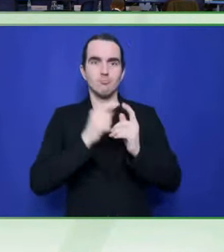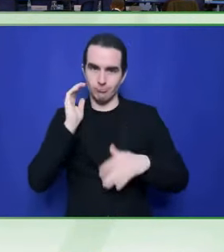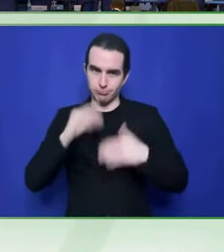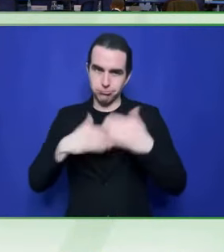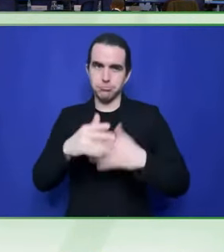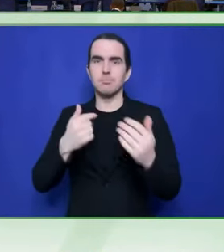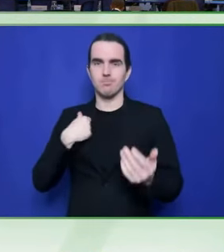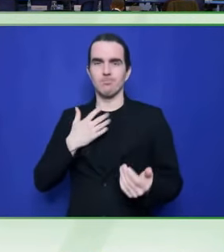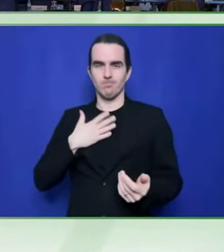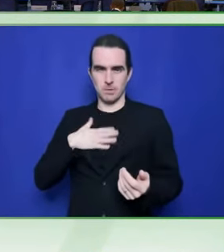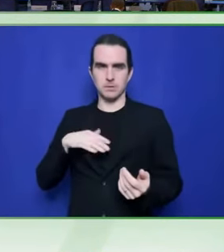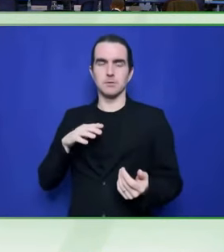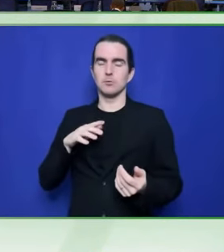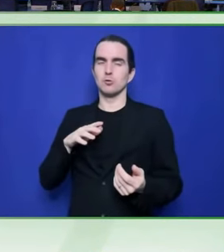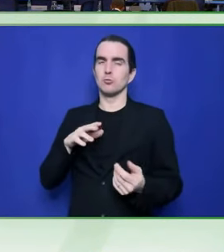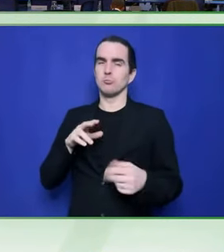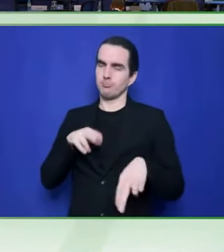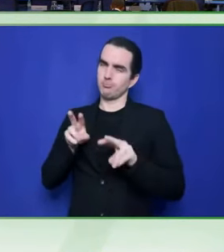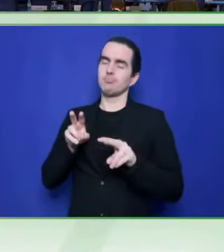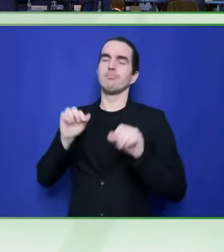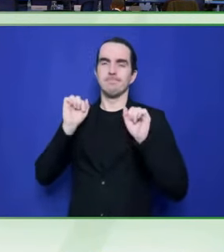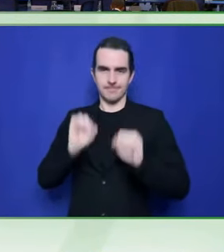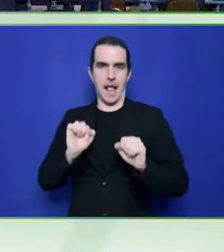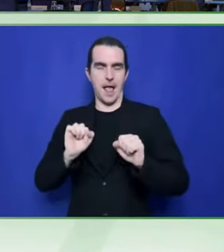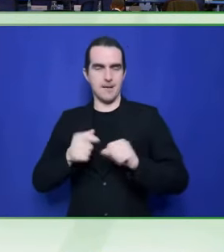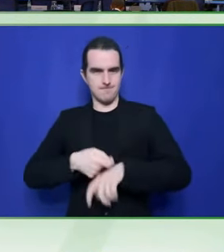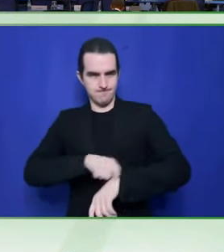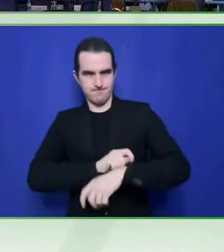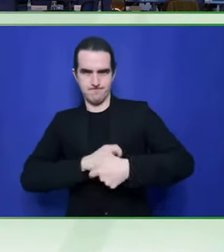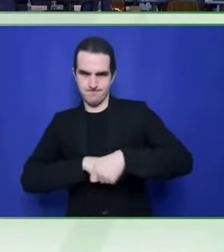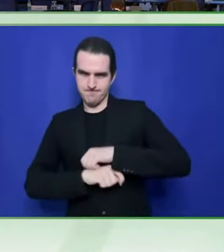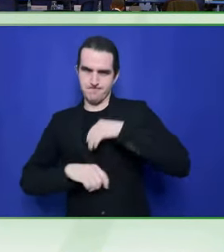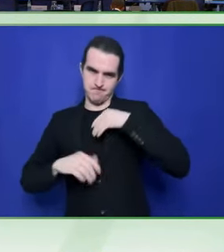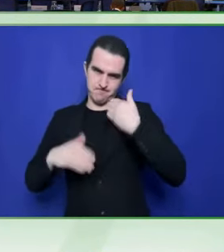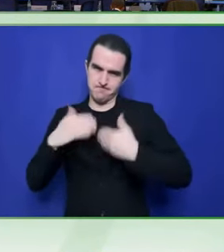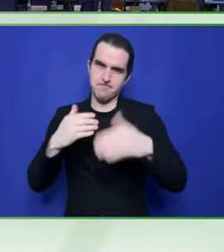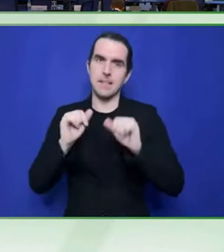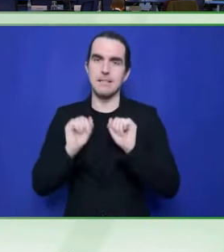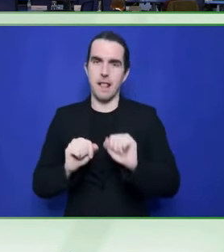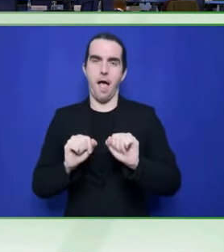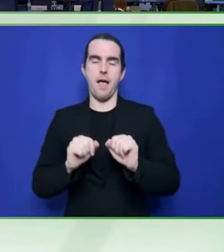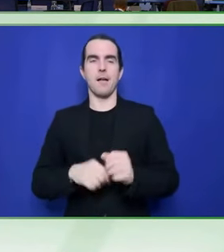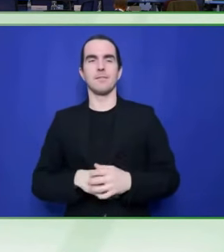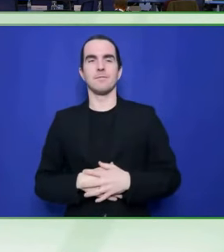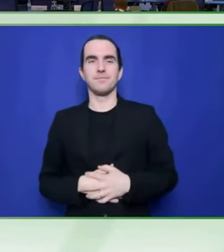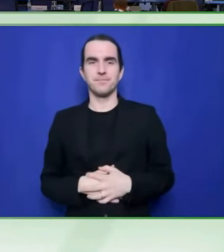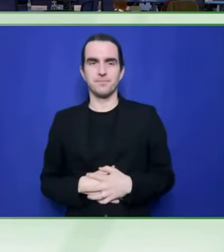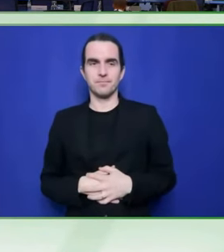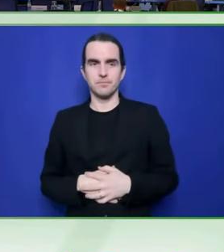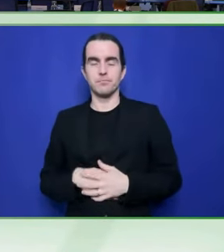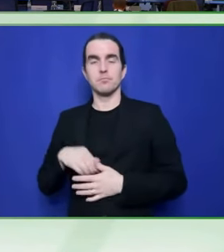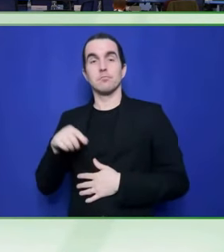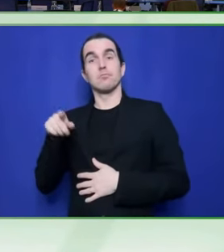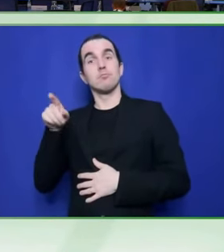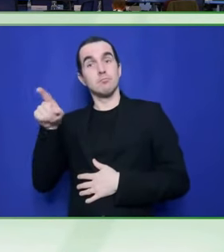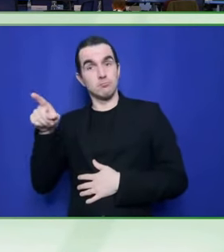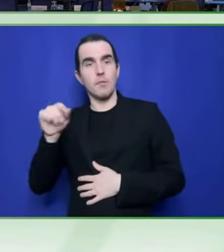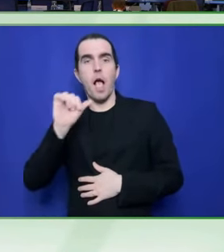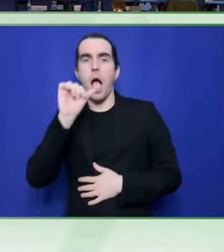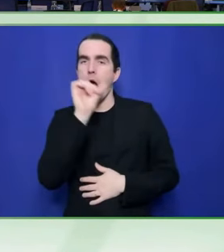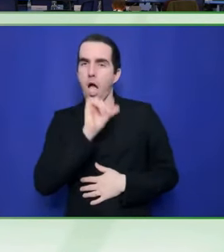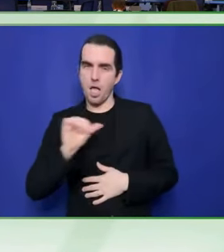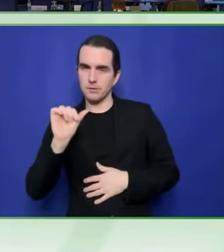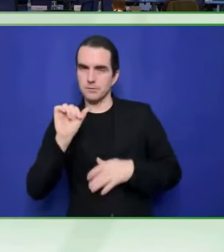Hello? Oh, sorry. Sorry. Because it just disappeared. Because I think you're asking some examples. We're going to talk about it tomorrow.